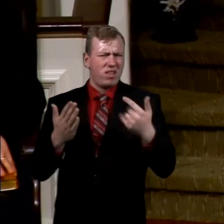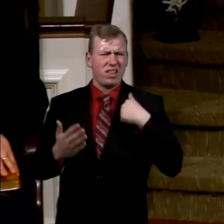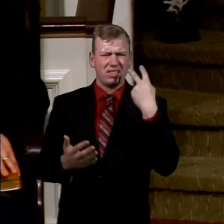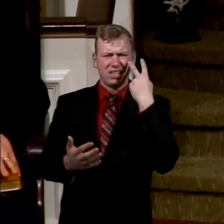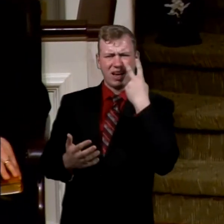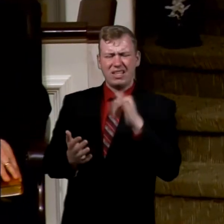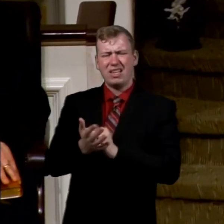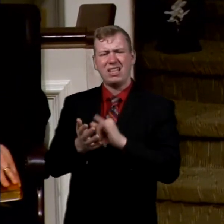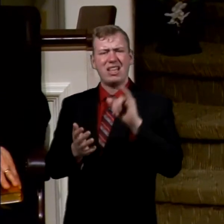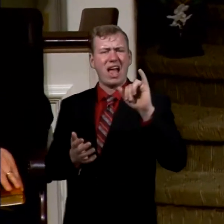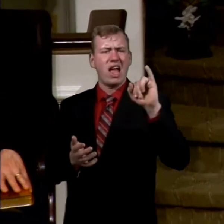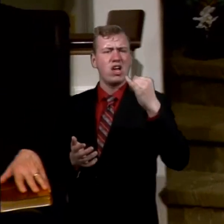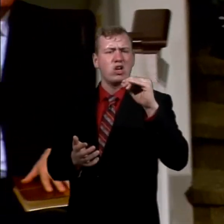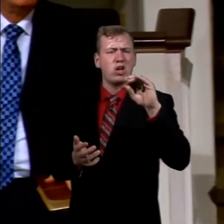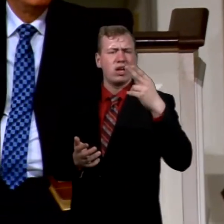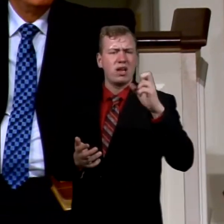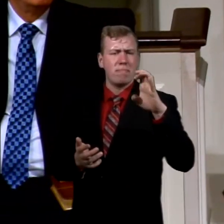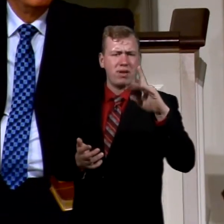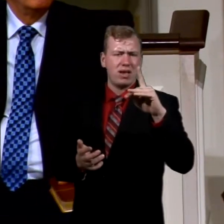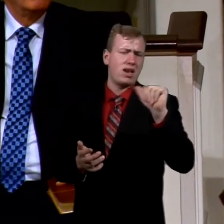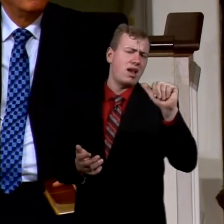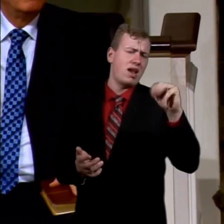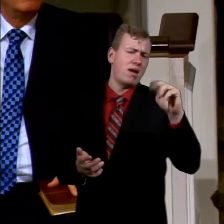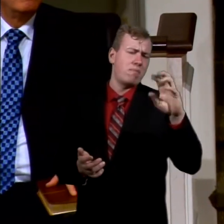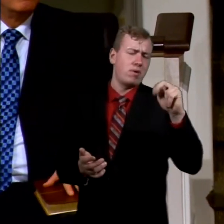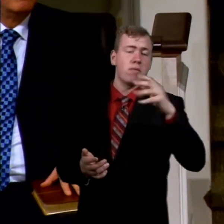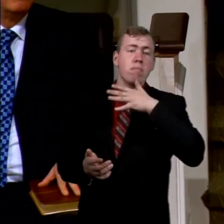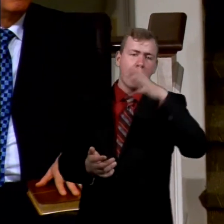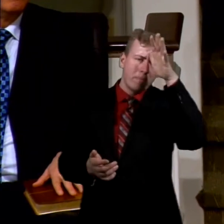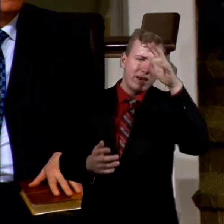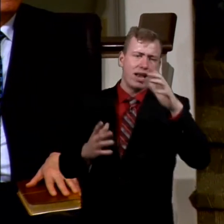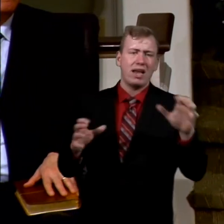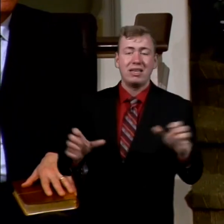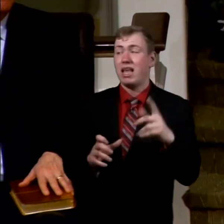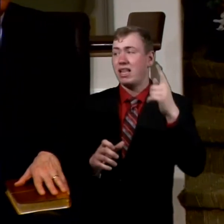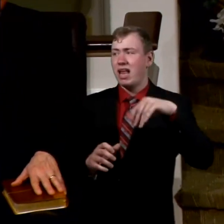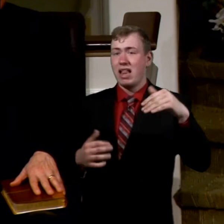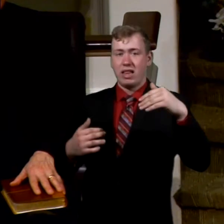Amran and Jacobet did, I just remember, first of all, they had perception.